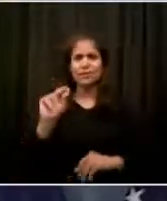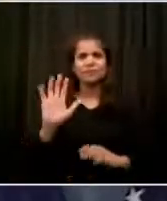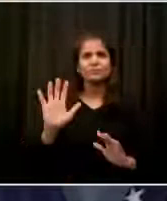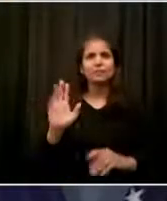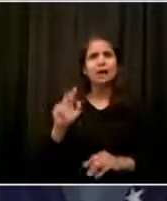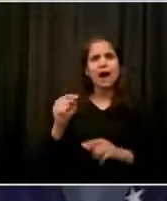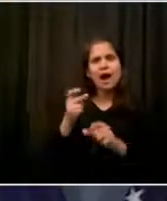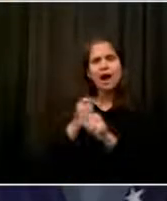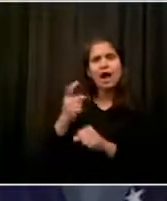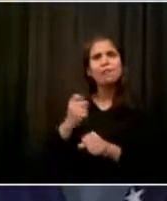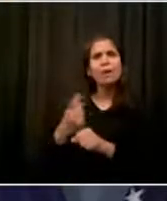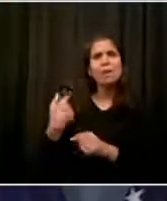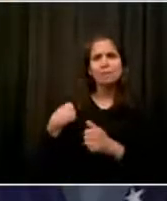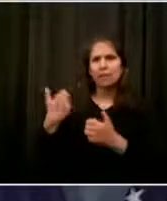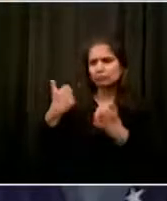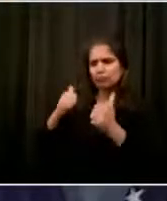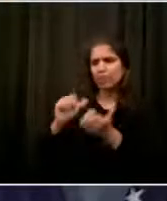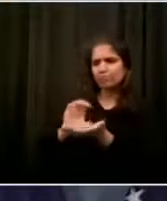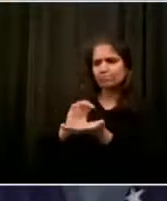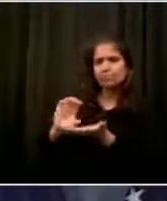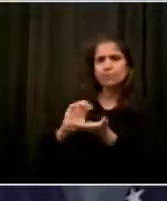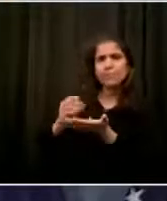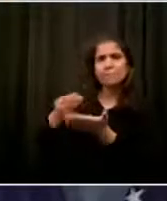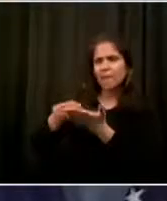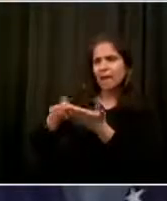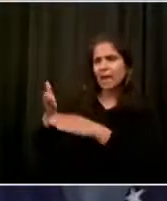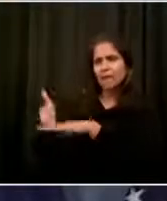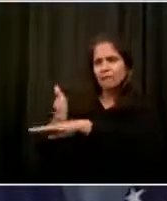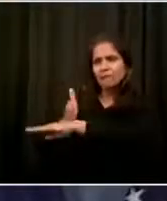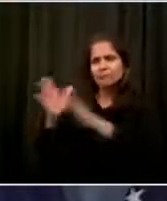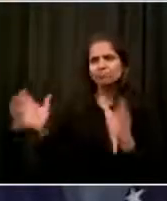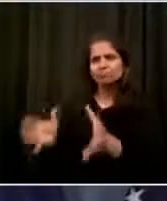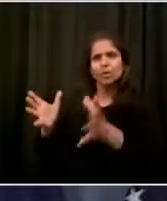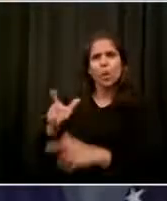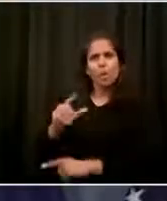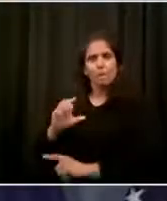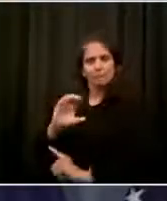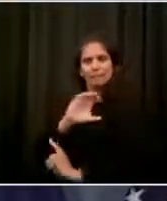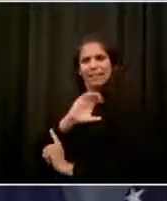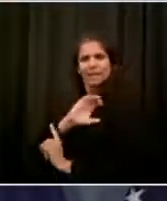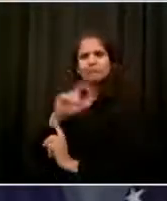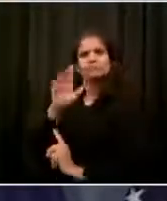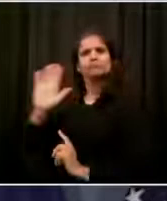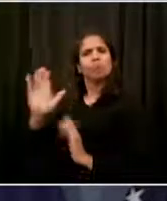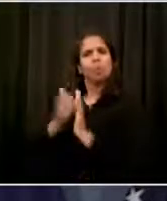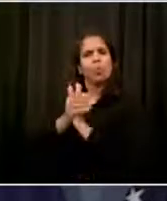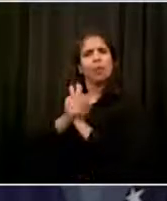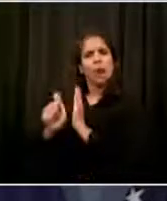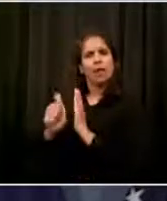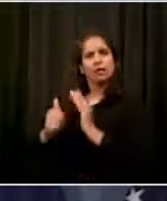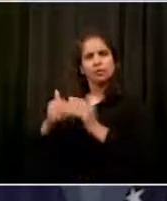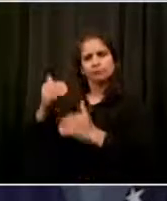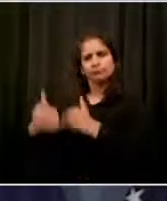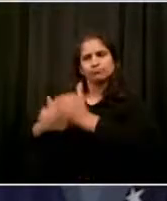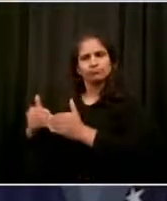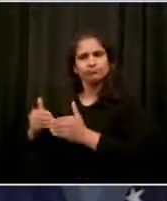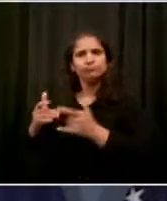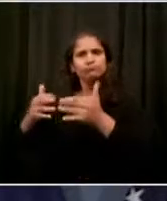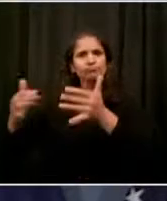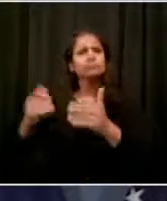and our communities. The idea is to respect everyone. And, in fact, what I have heard